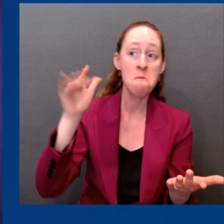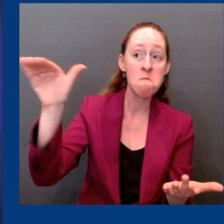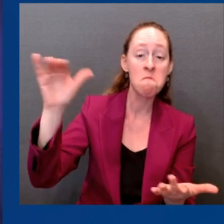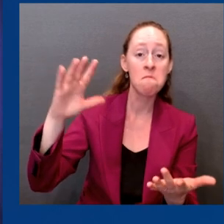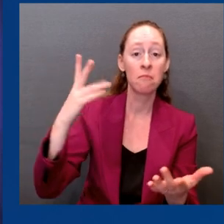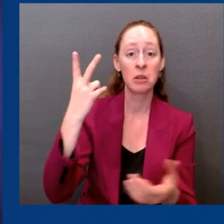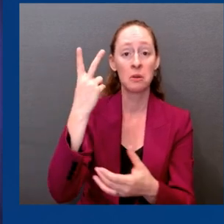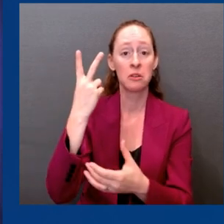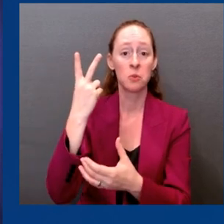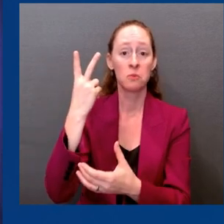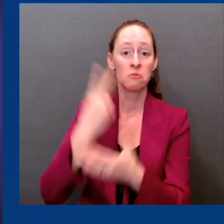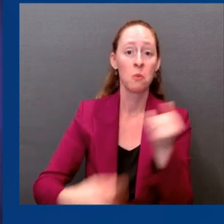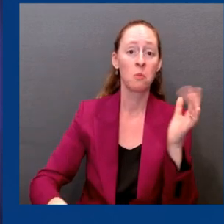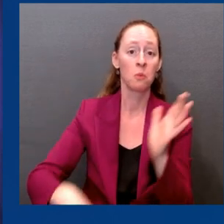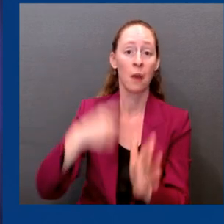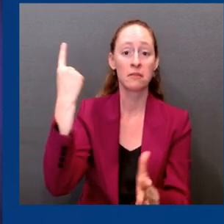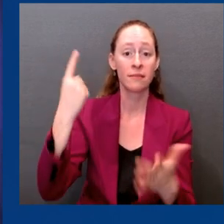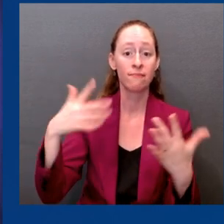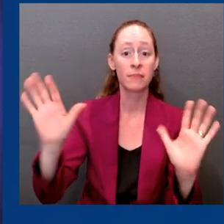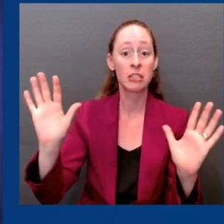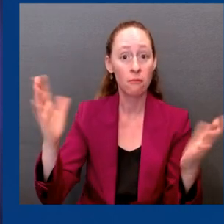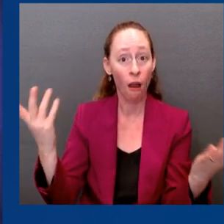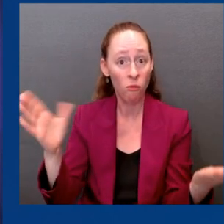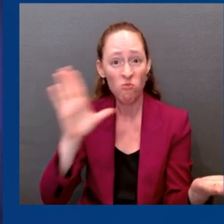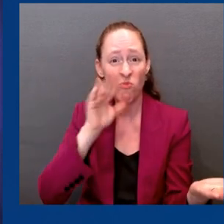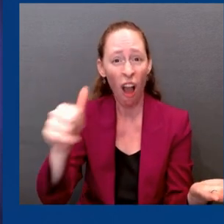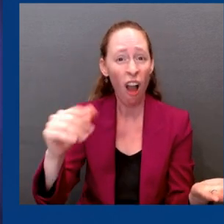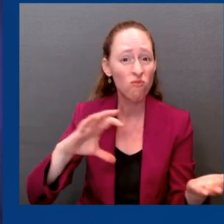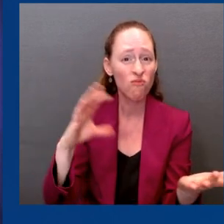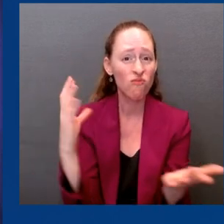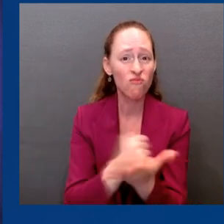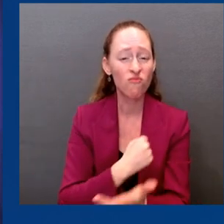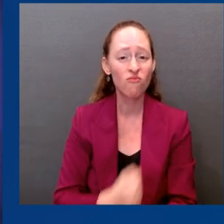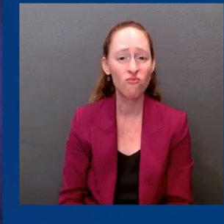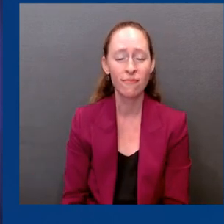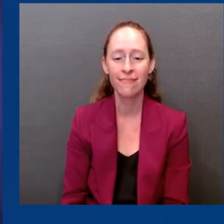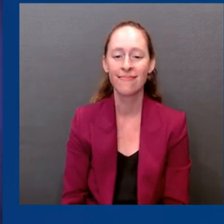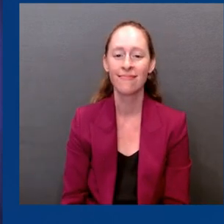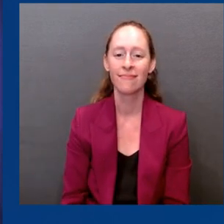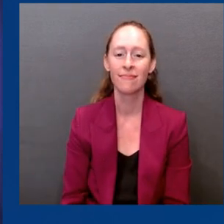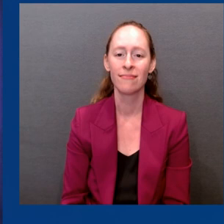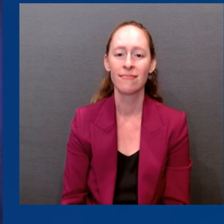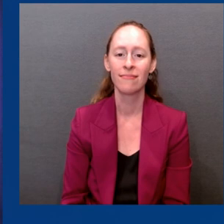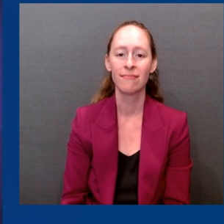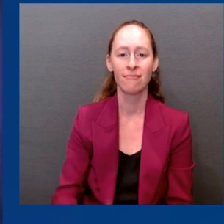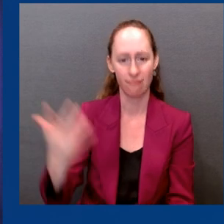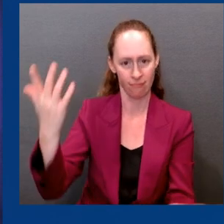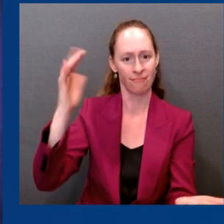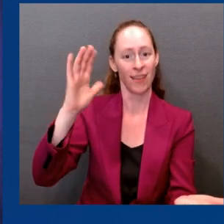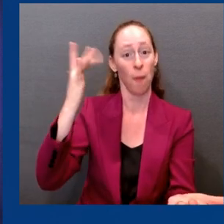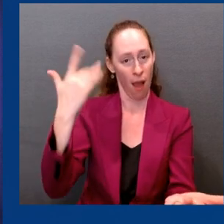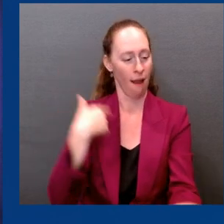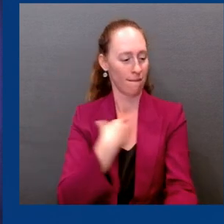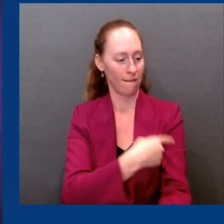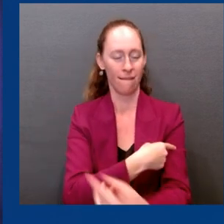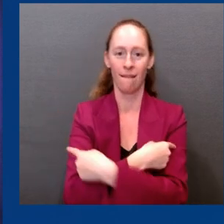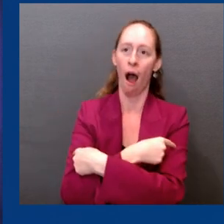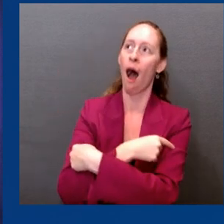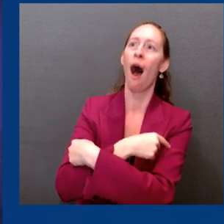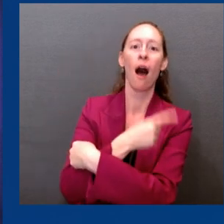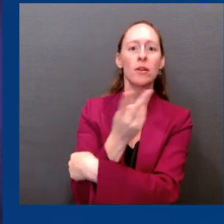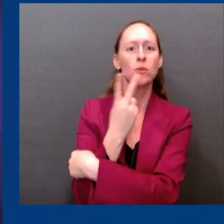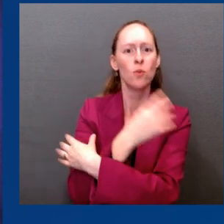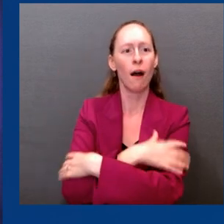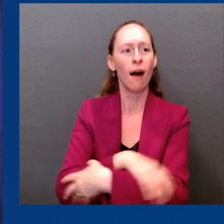idea. I really believe this is why God gave us two arms, one for the flu shot and the other one for the COVID shot. But our